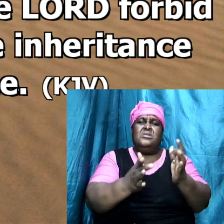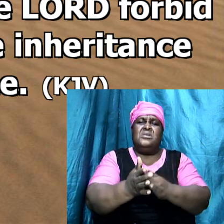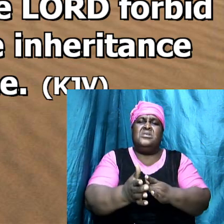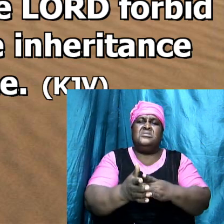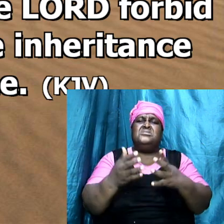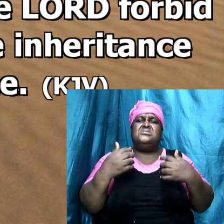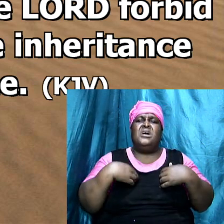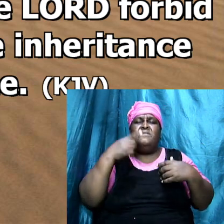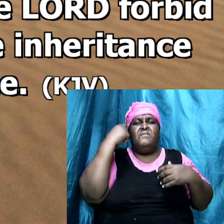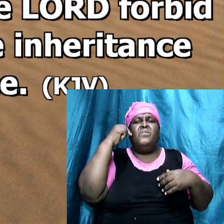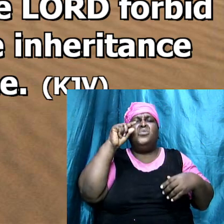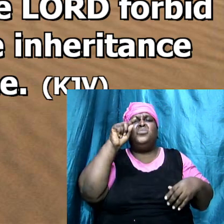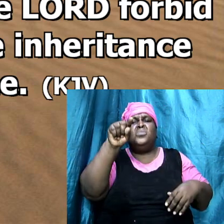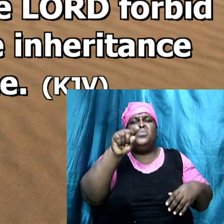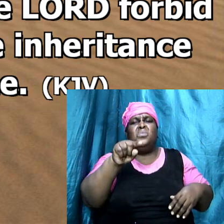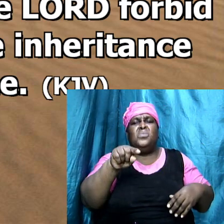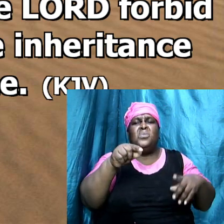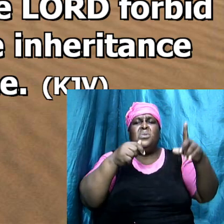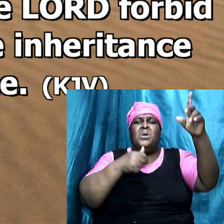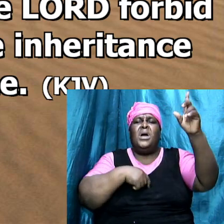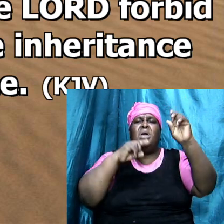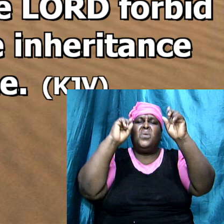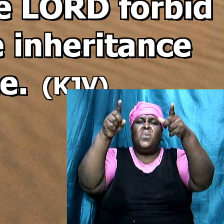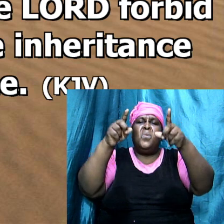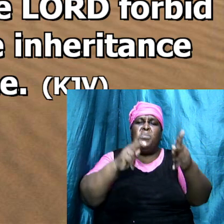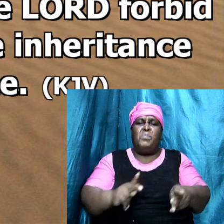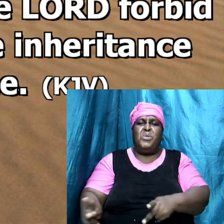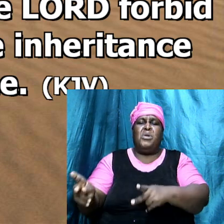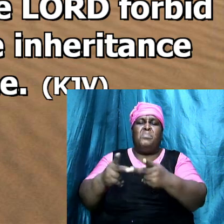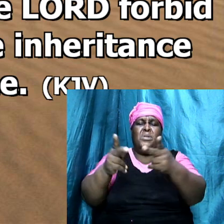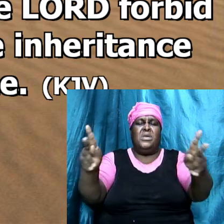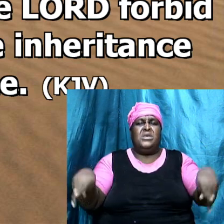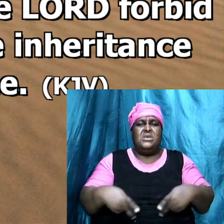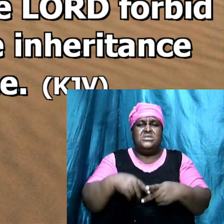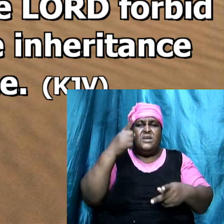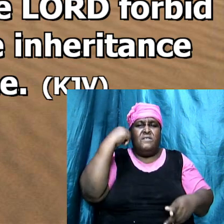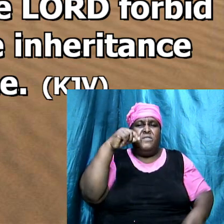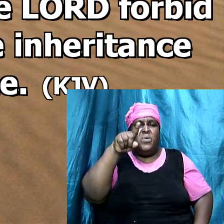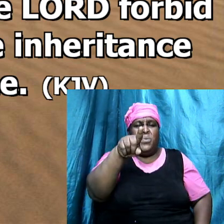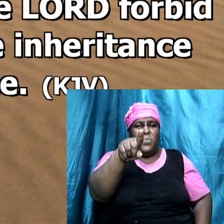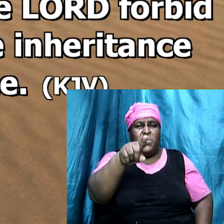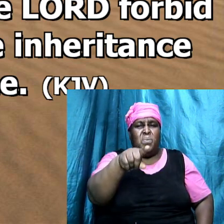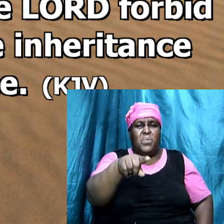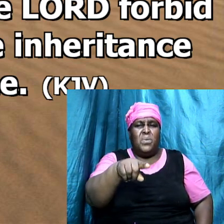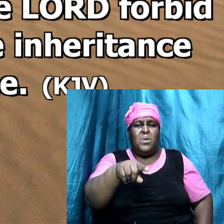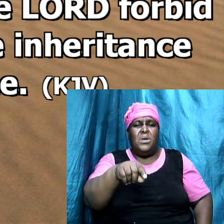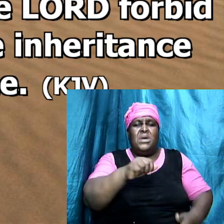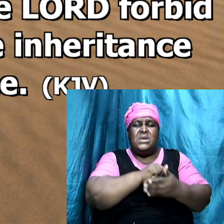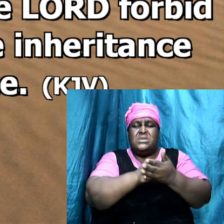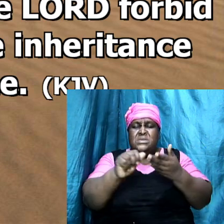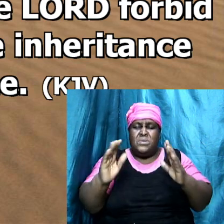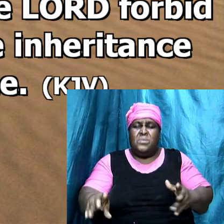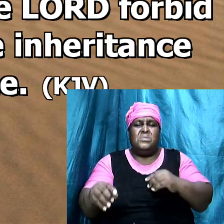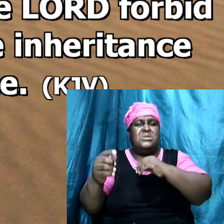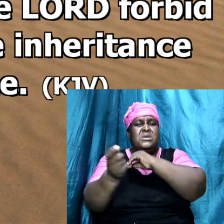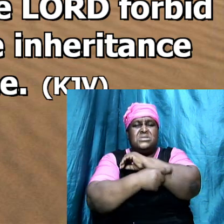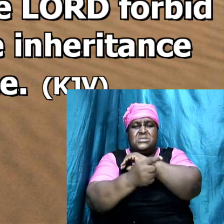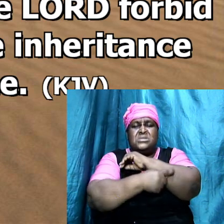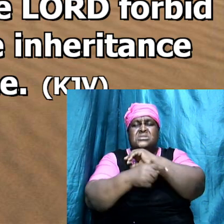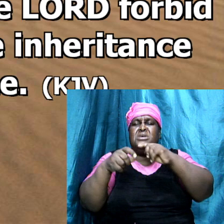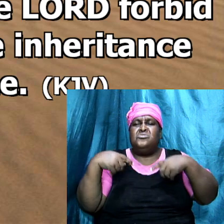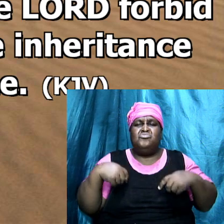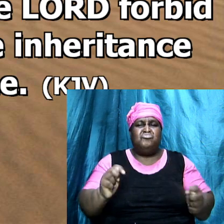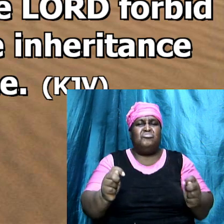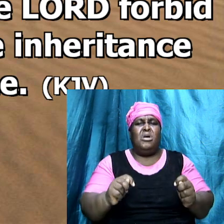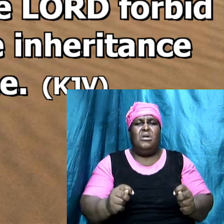I have gone to prepare a place for your sins we are going to face many things we are going to be tested and we are going to be tried